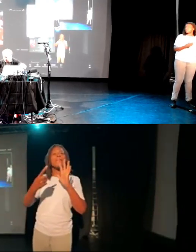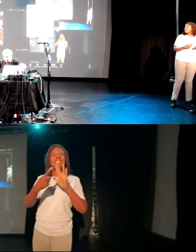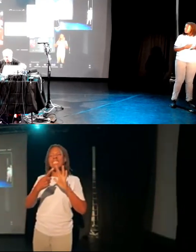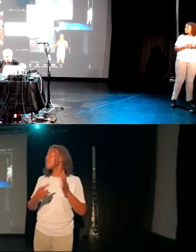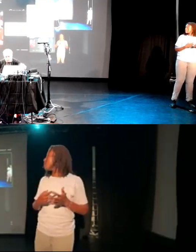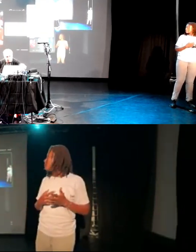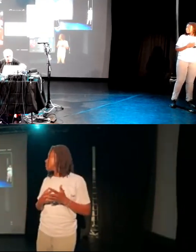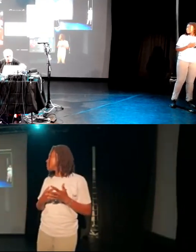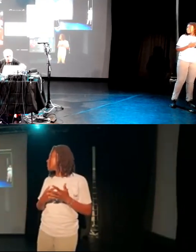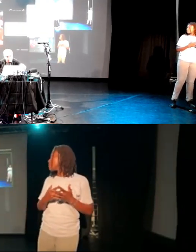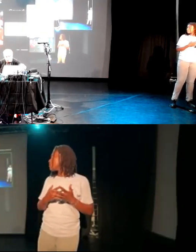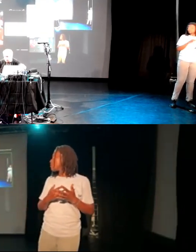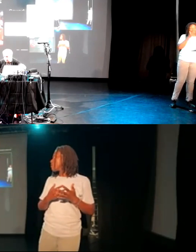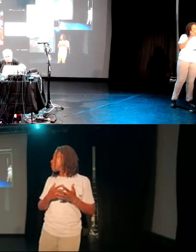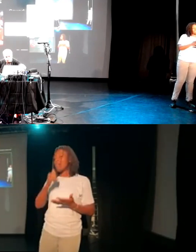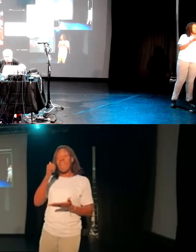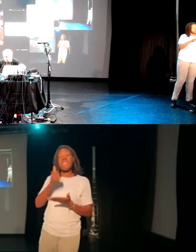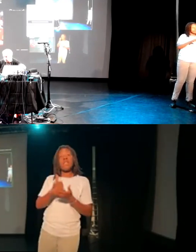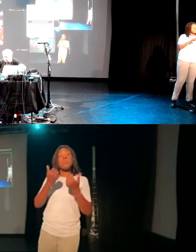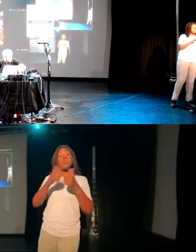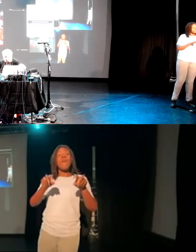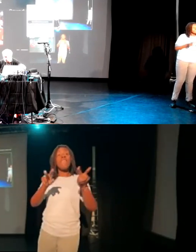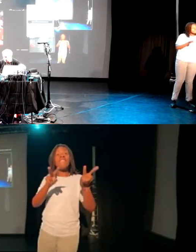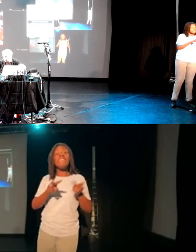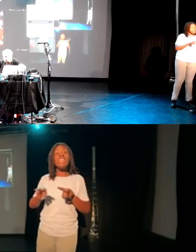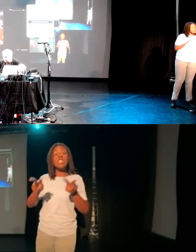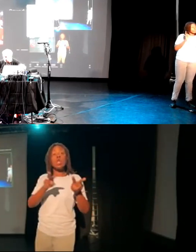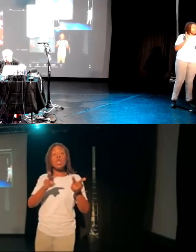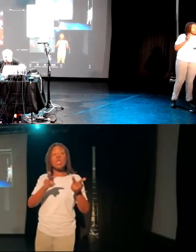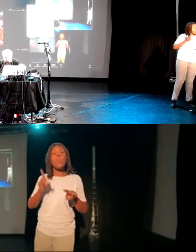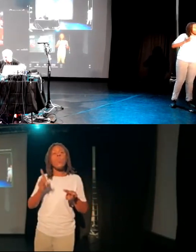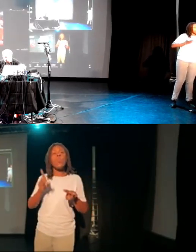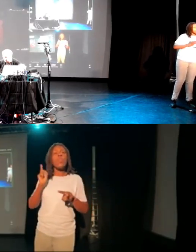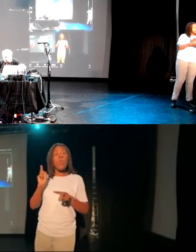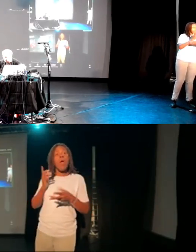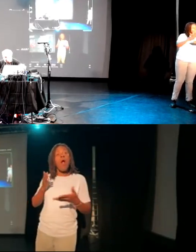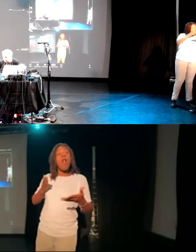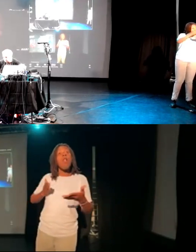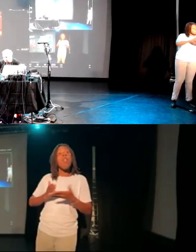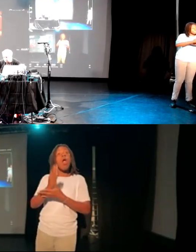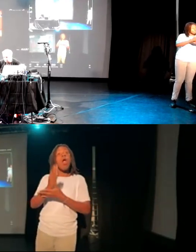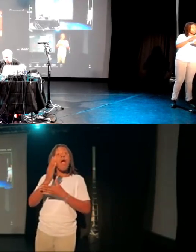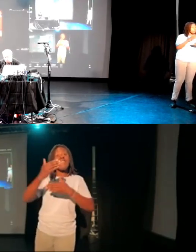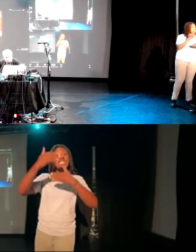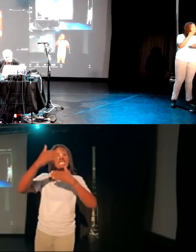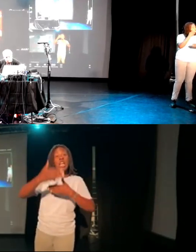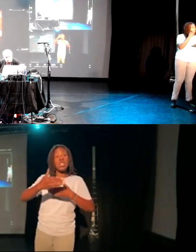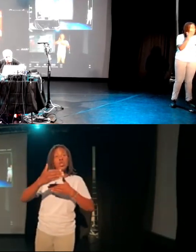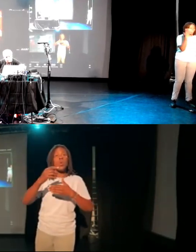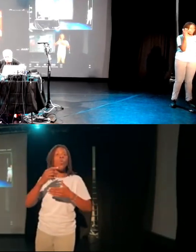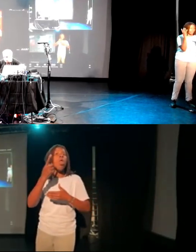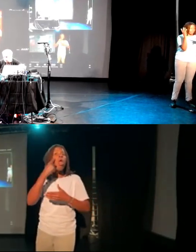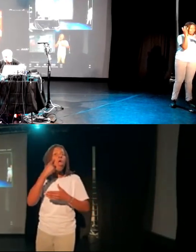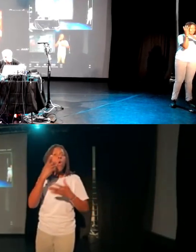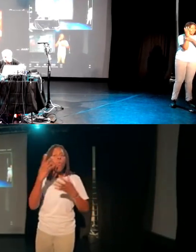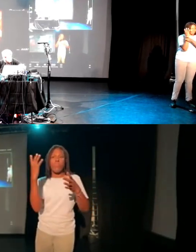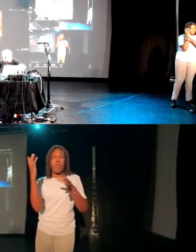is just me kind of like commentating because this is from a live session. we'll just do the video. And this is showing